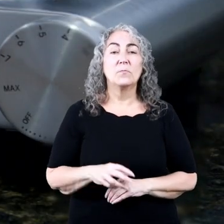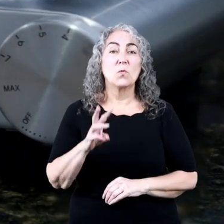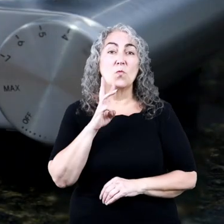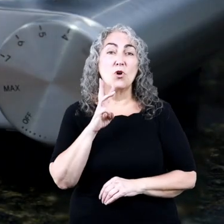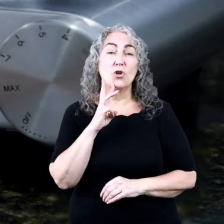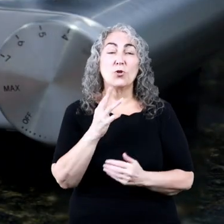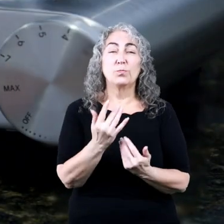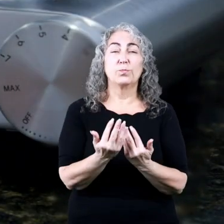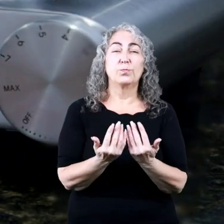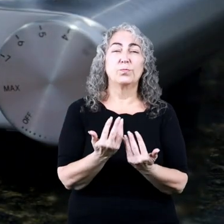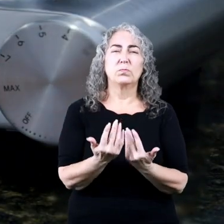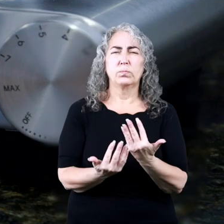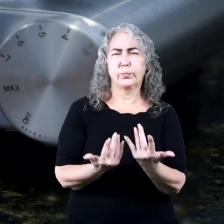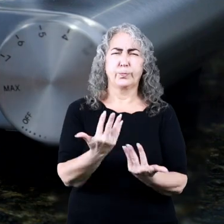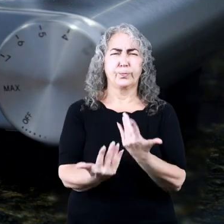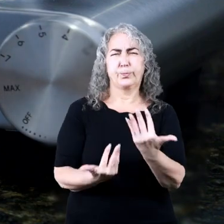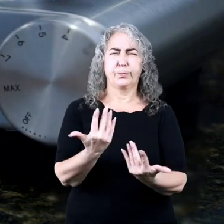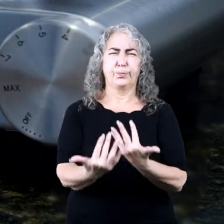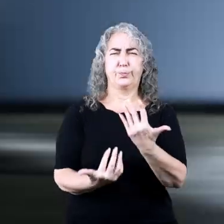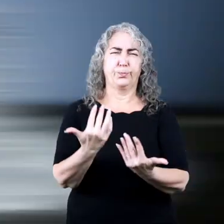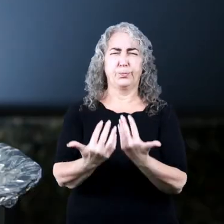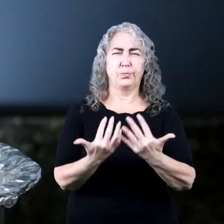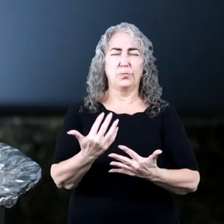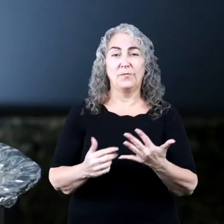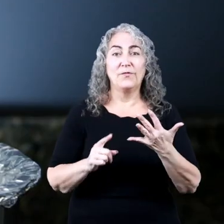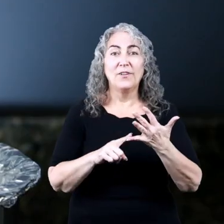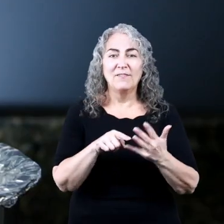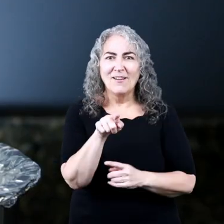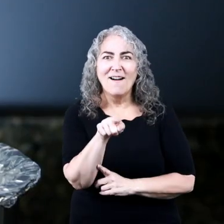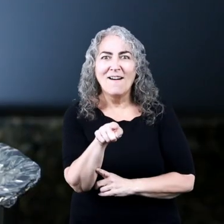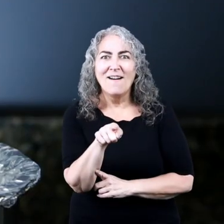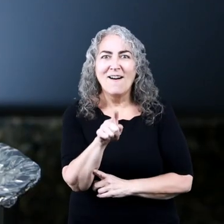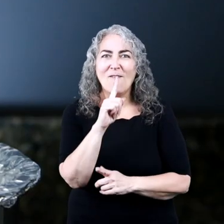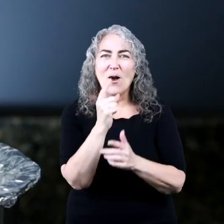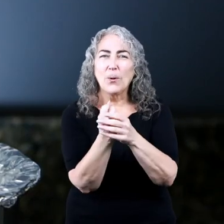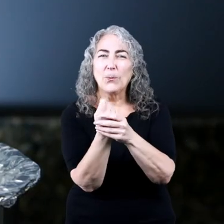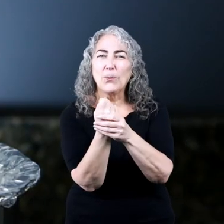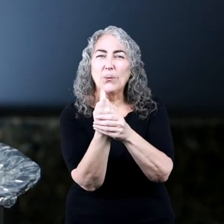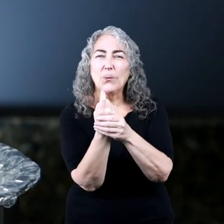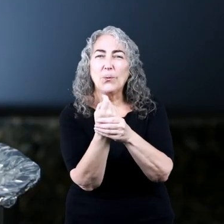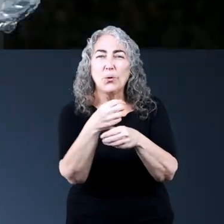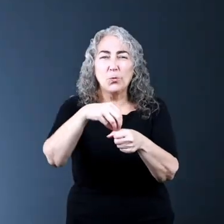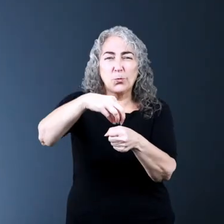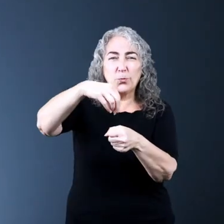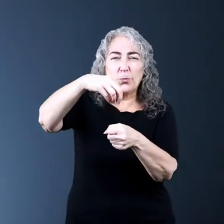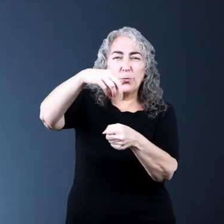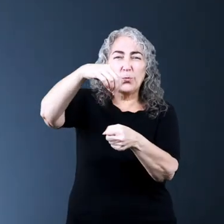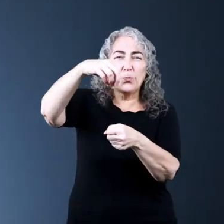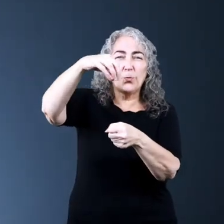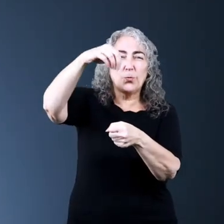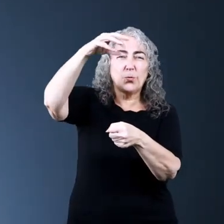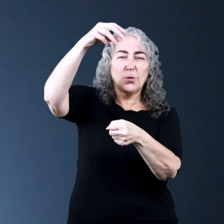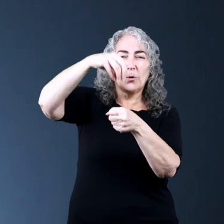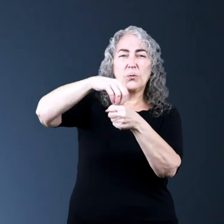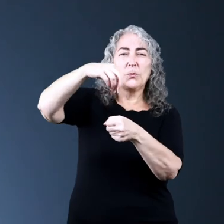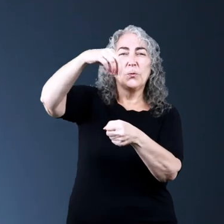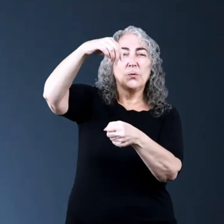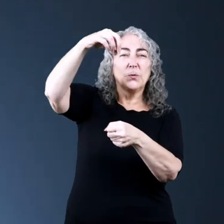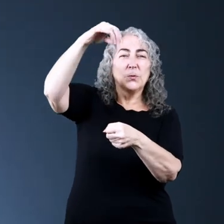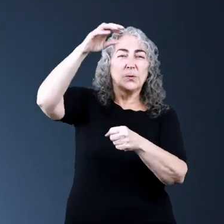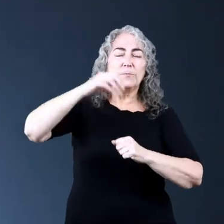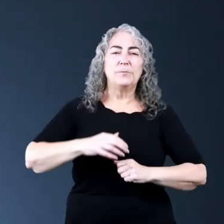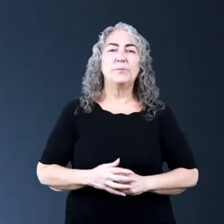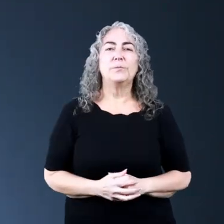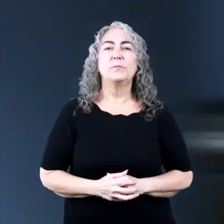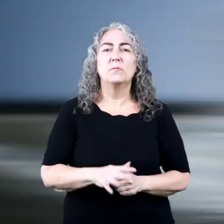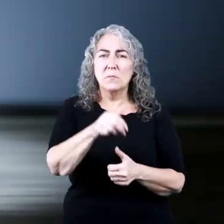the water until it is boiling. Fifth, watch as water and steam shoot out from the top of